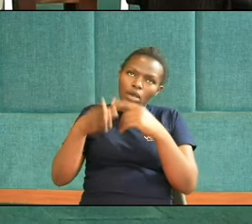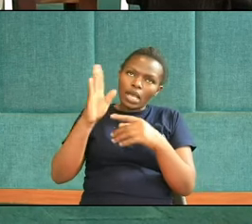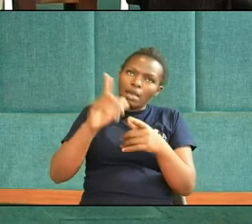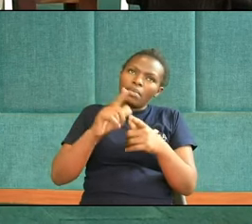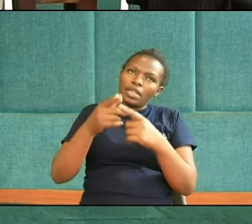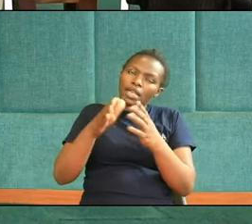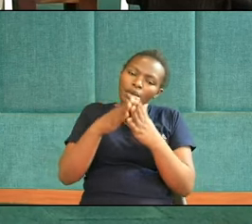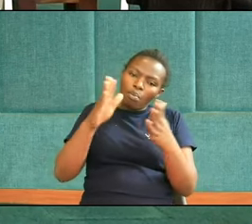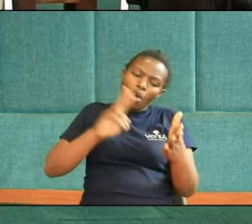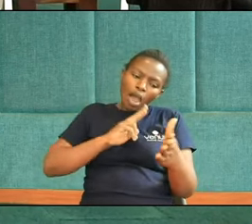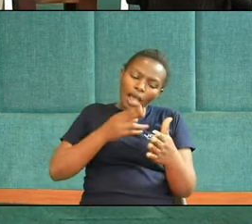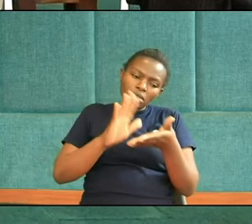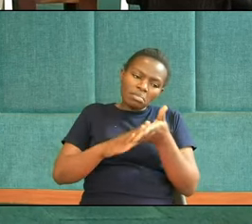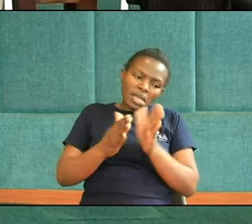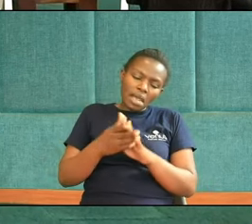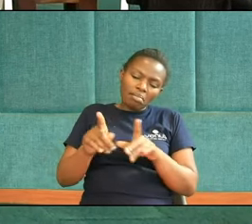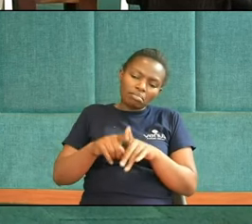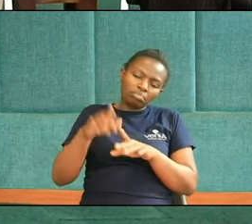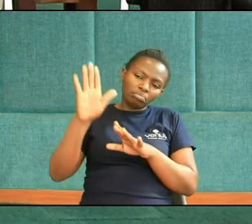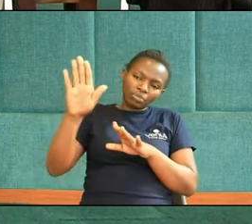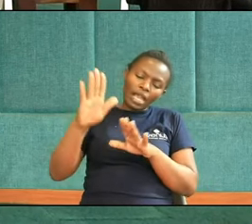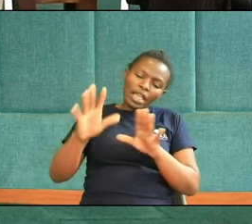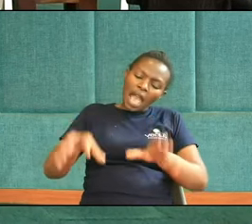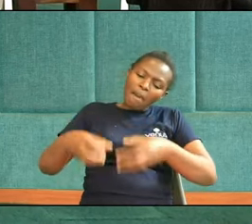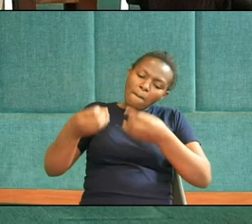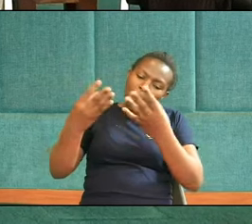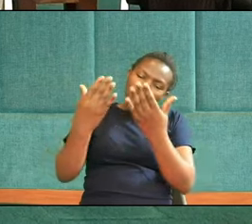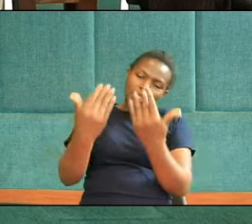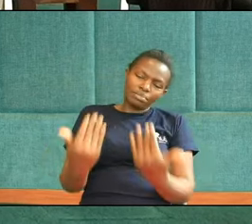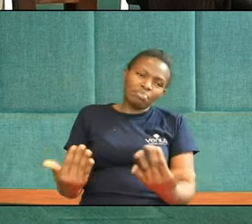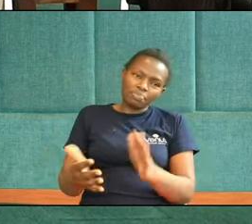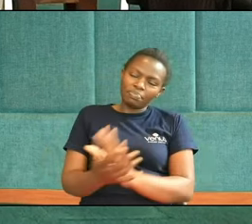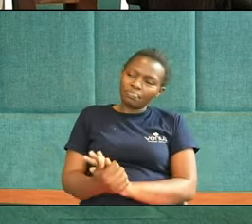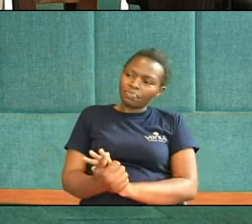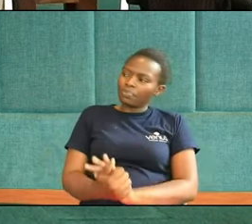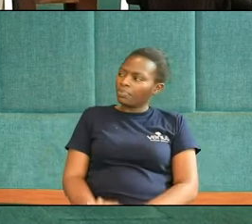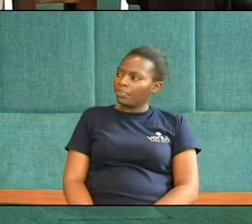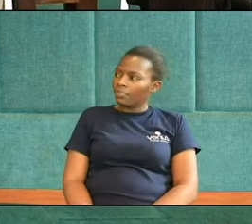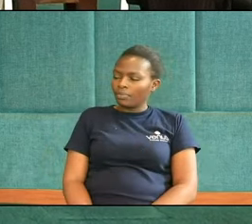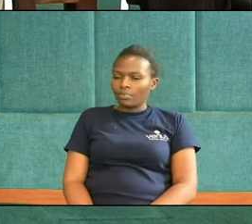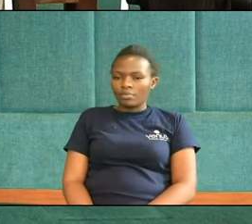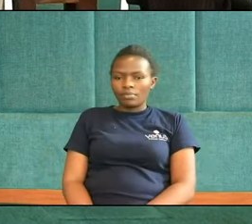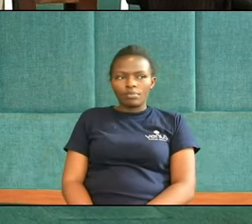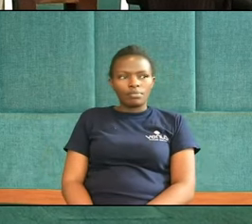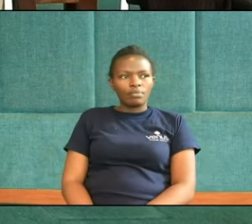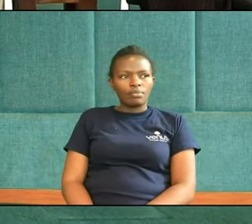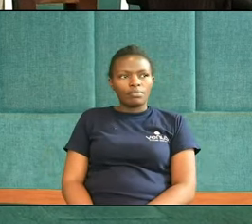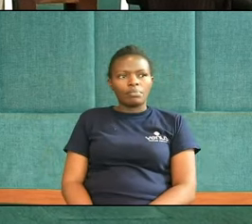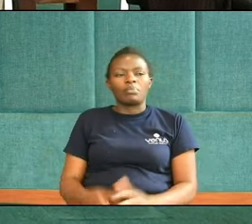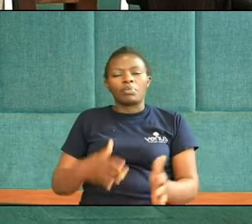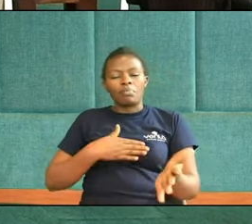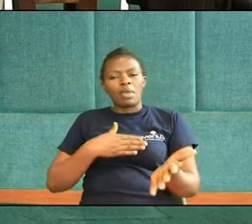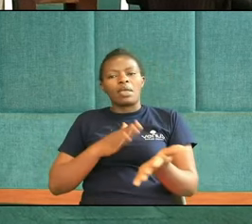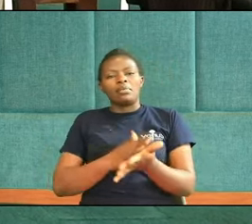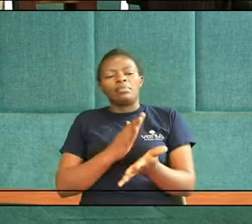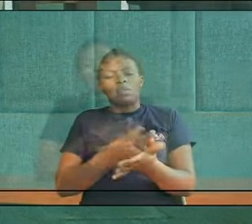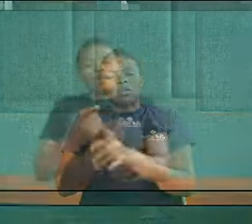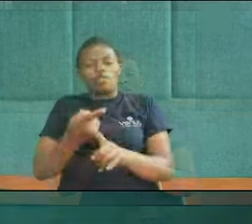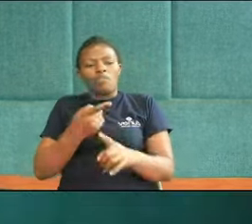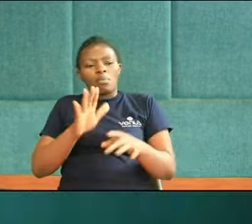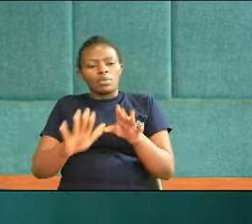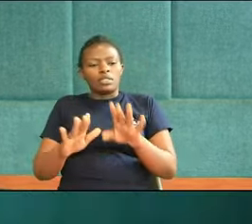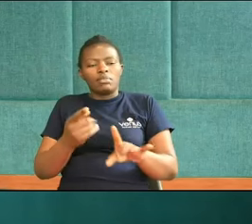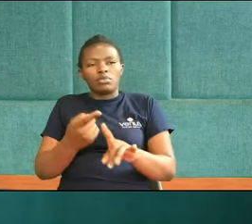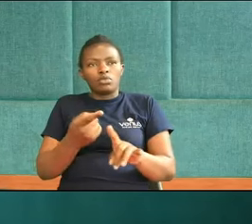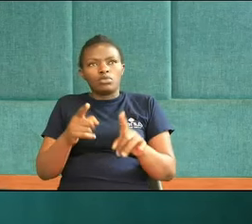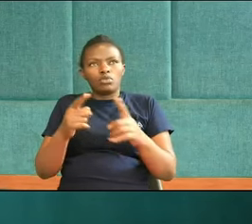Right And it's an Amazing thing It's an amazing Thing Ashley A parting shot Will be From Steps to Christ Page